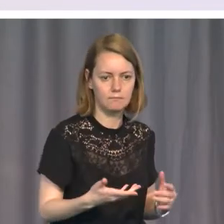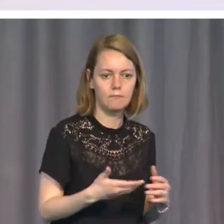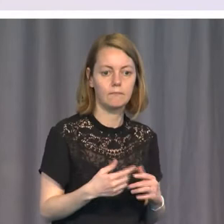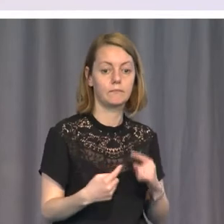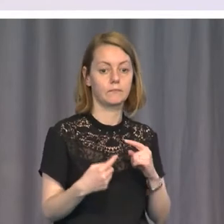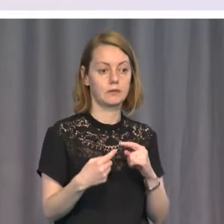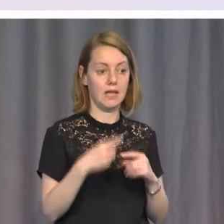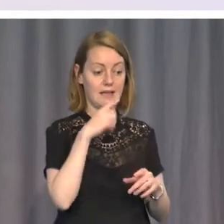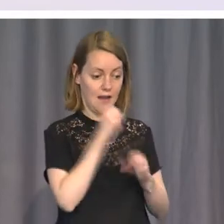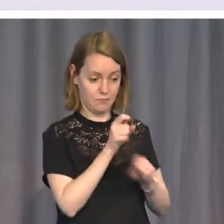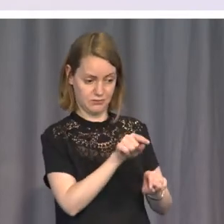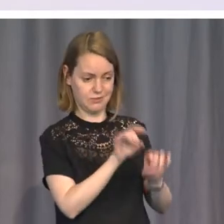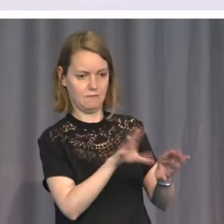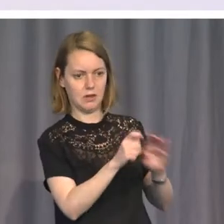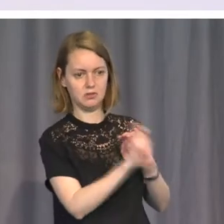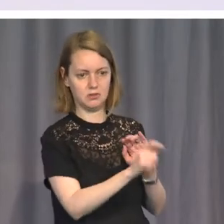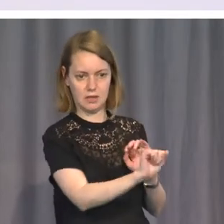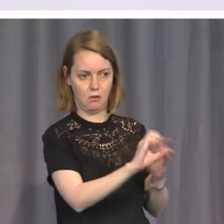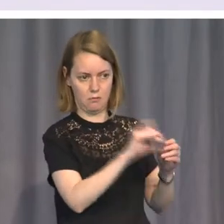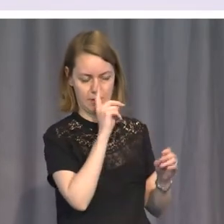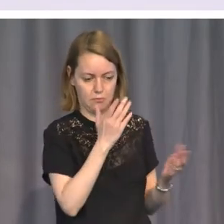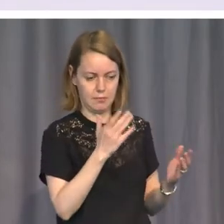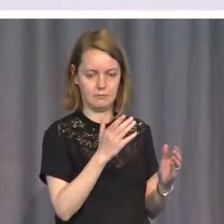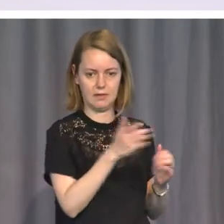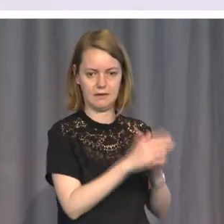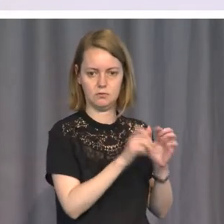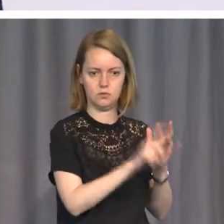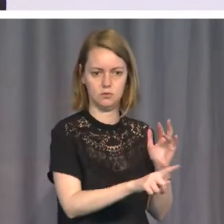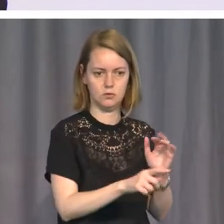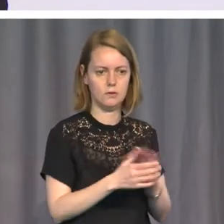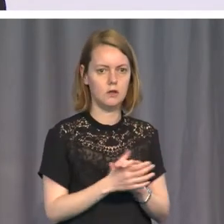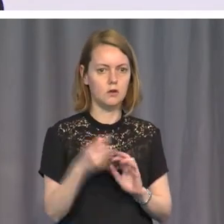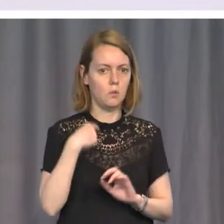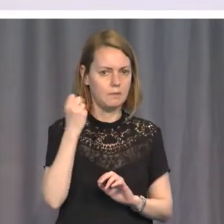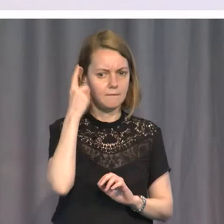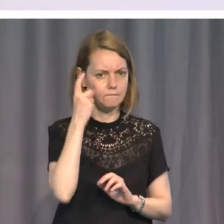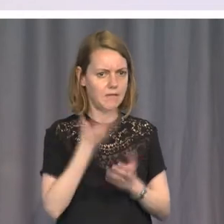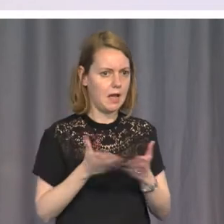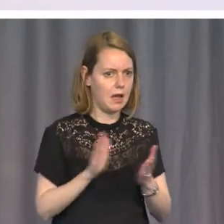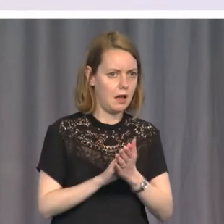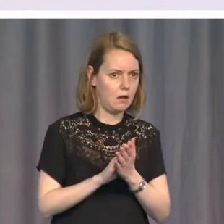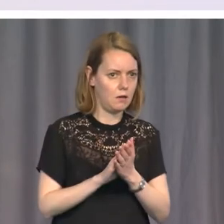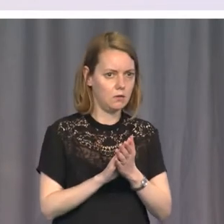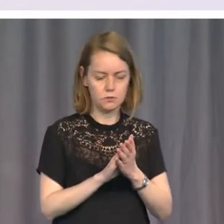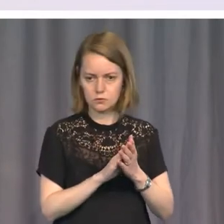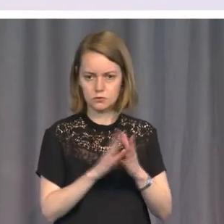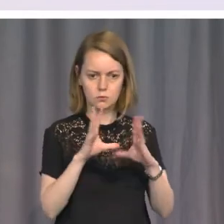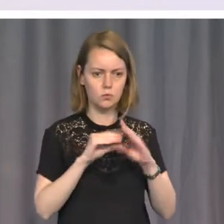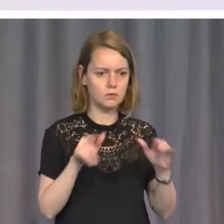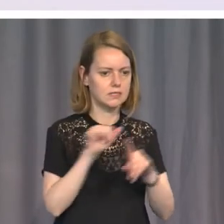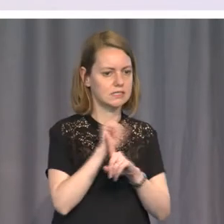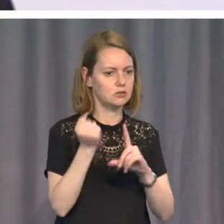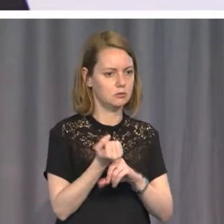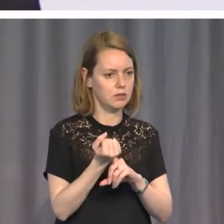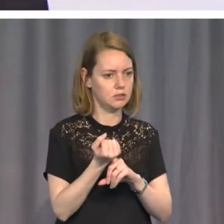we've come up with a way to deter some of these willing tools of oppressive governments who